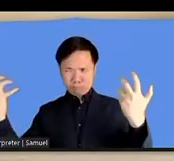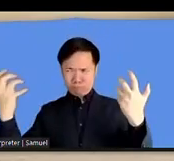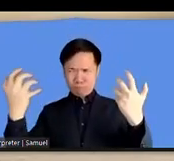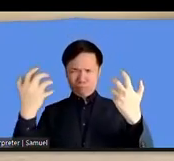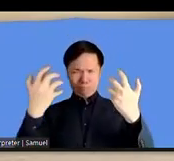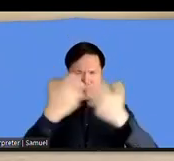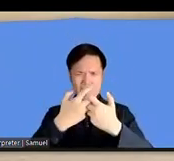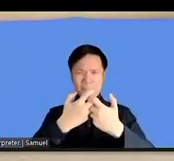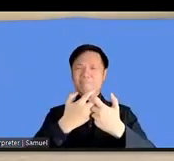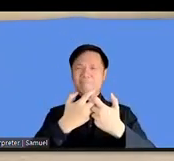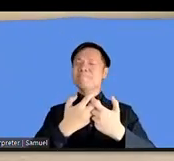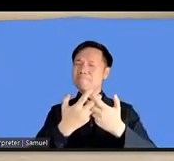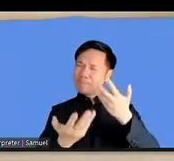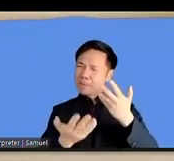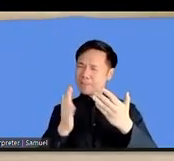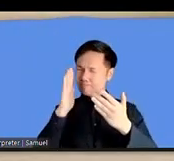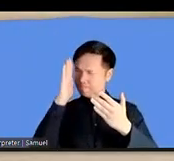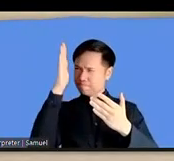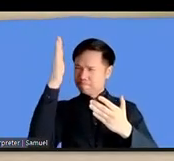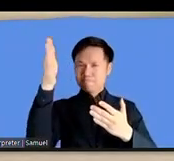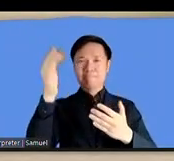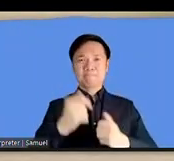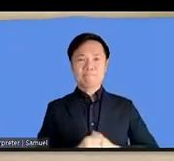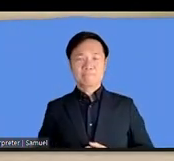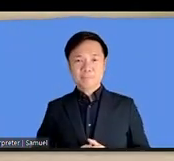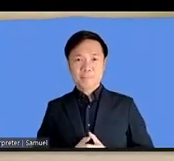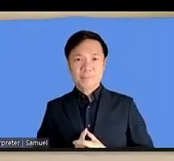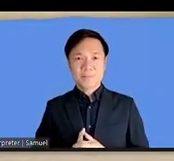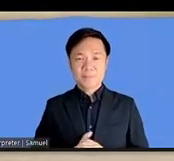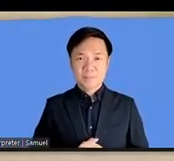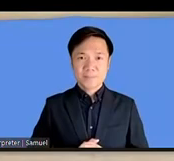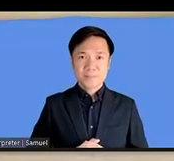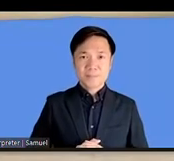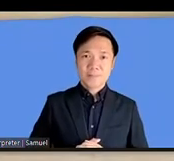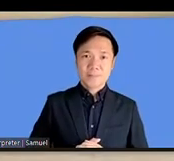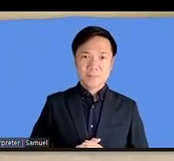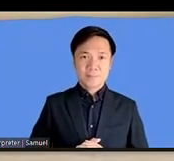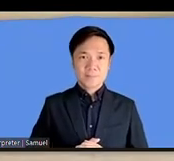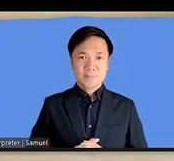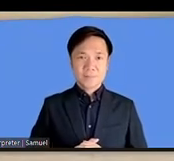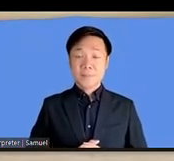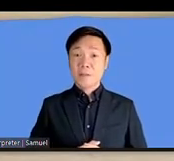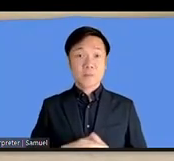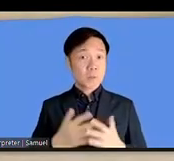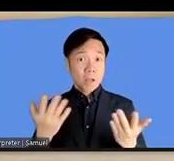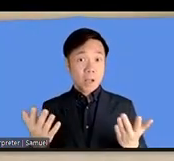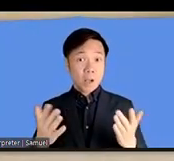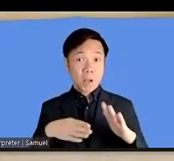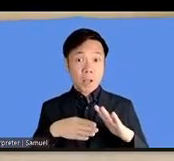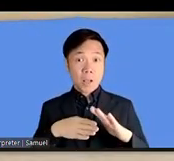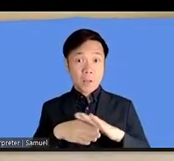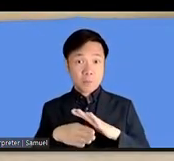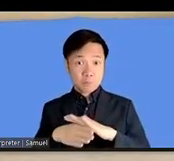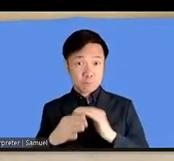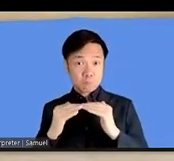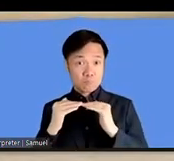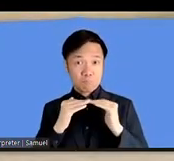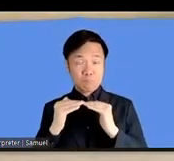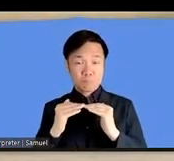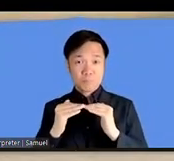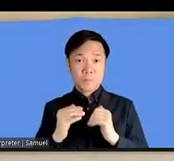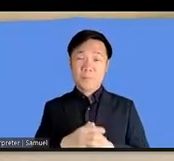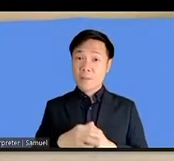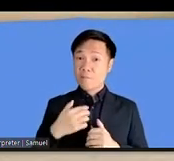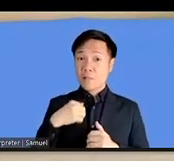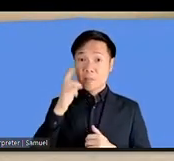therefore in order to ensure equal access to internet communication for deaf people